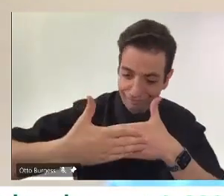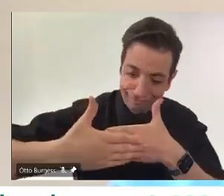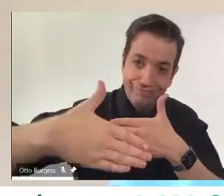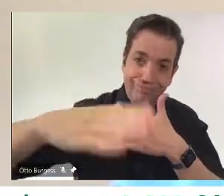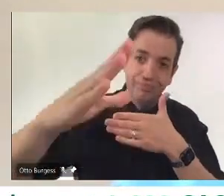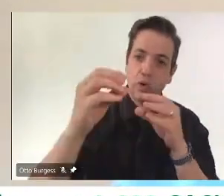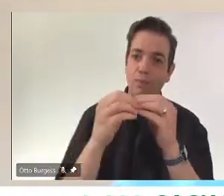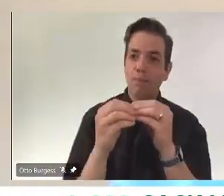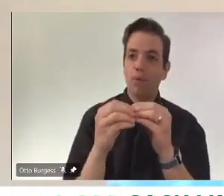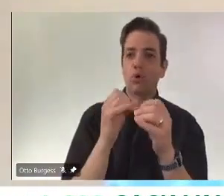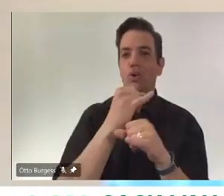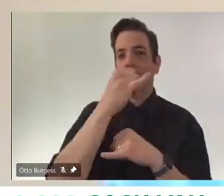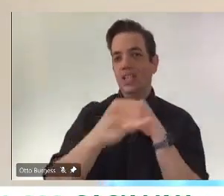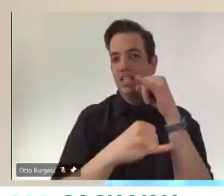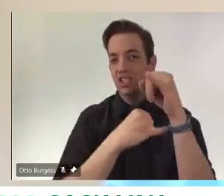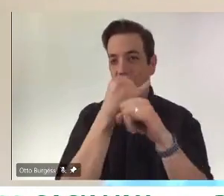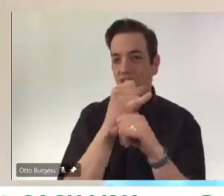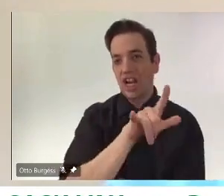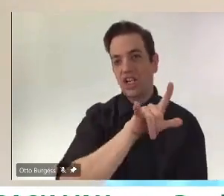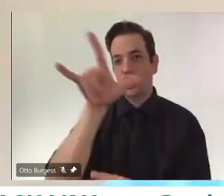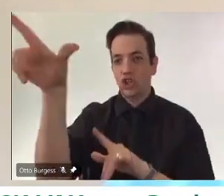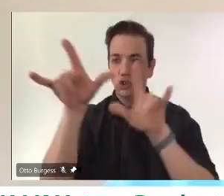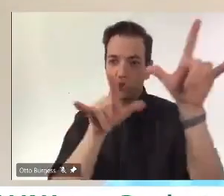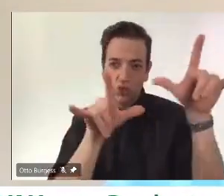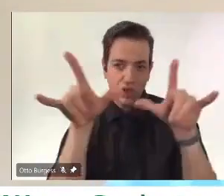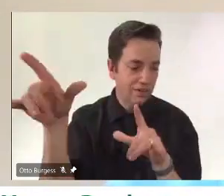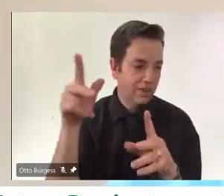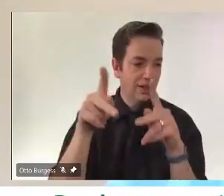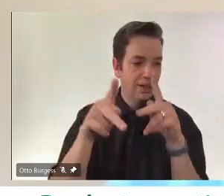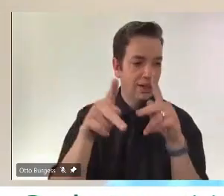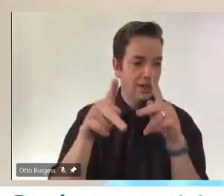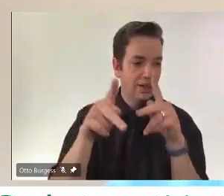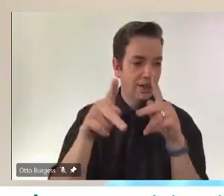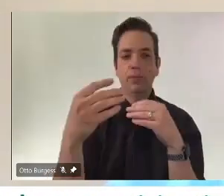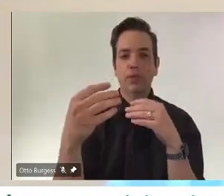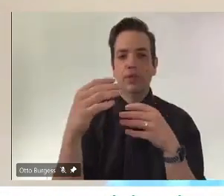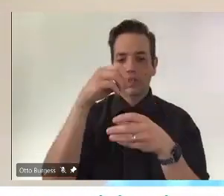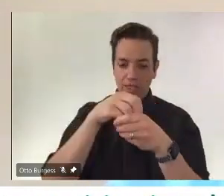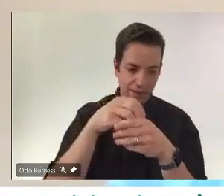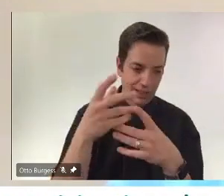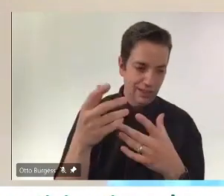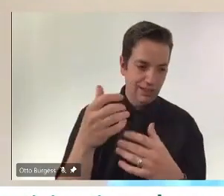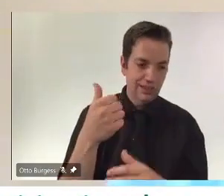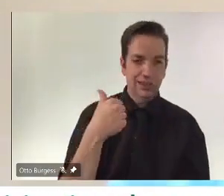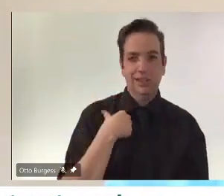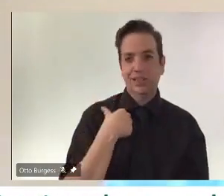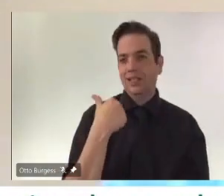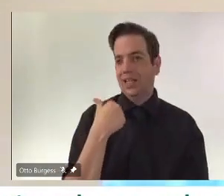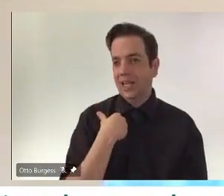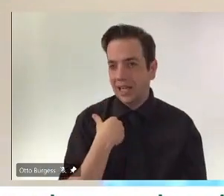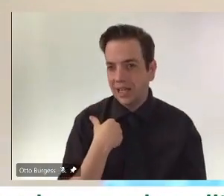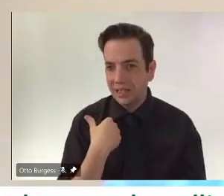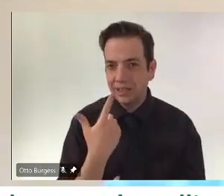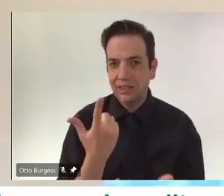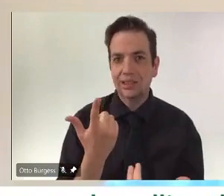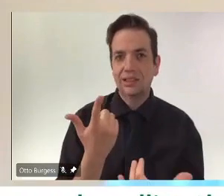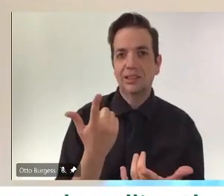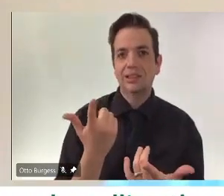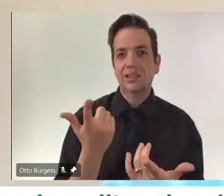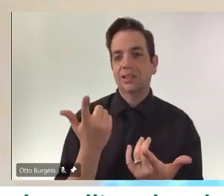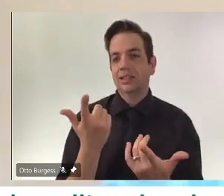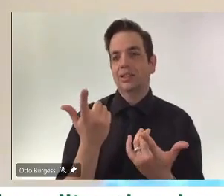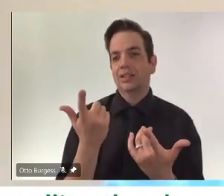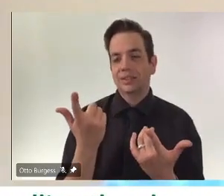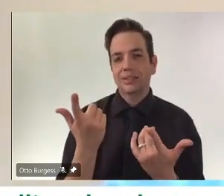variants coming into Canada who may in future have vaccine scale. So that's why, you know, keeping a watchful eye on these things would be important.